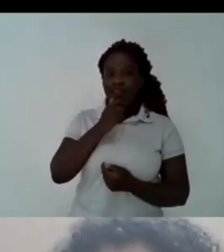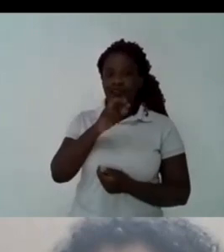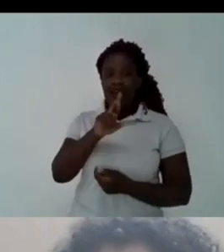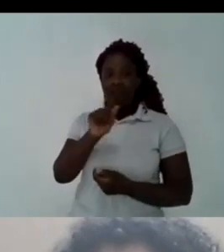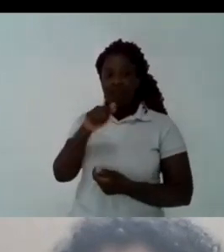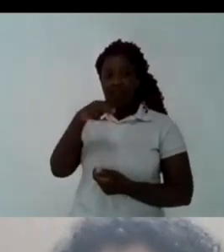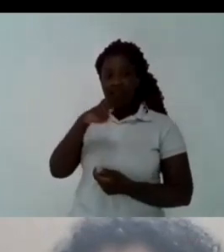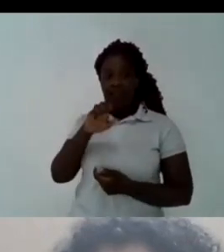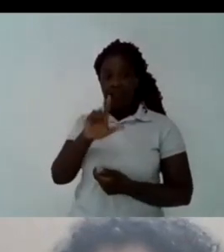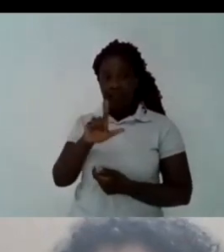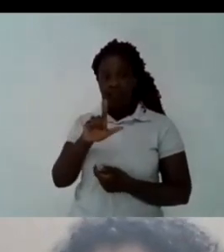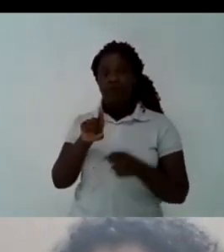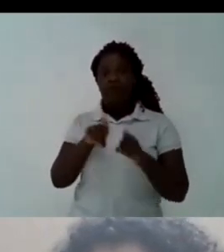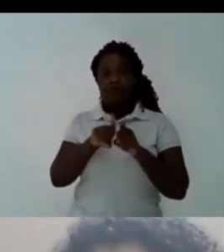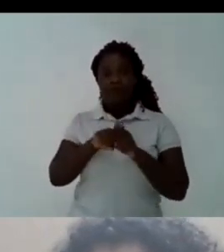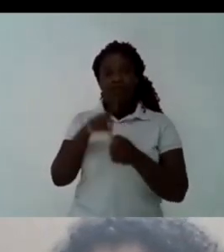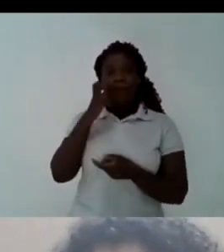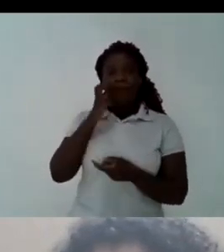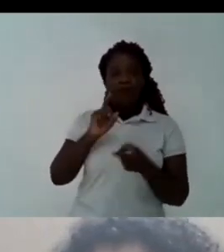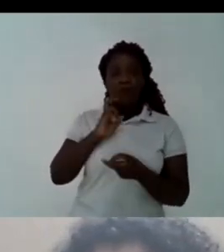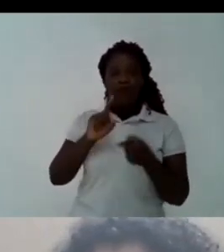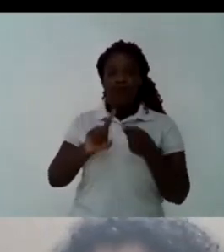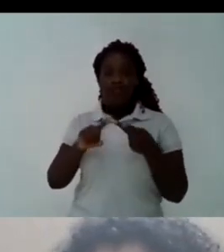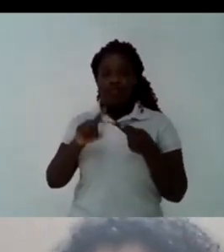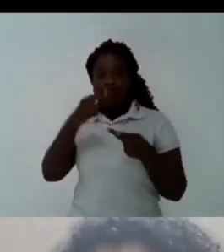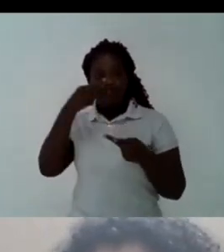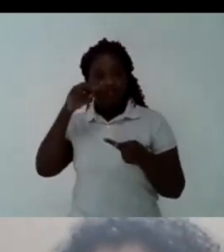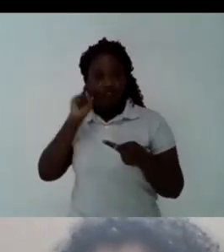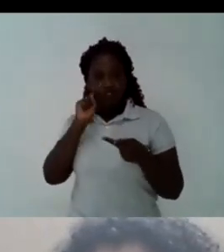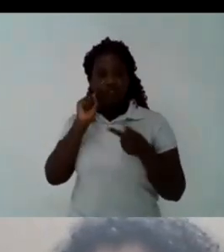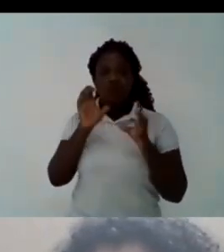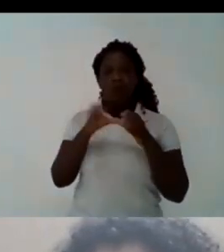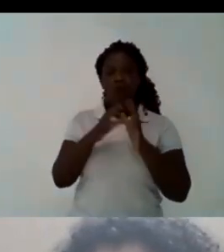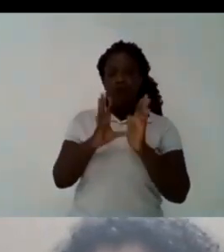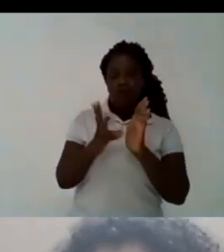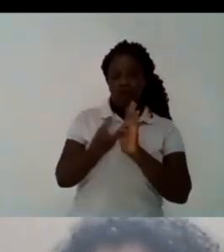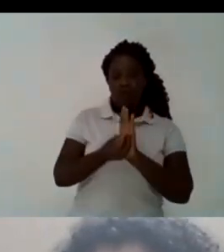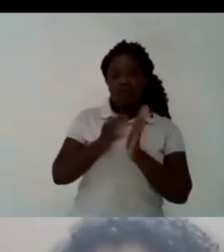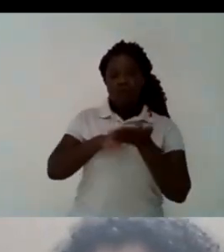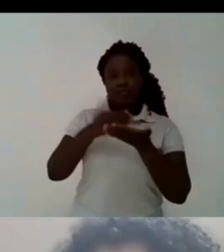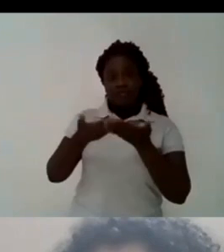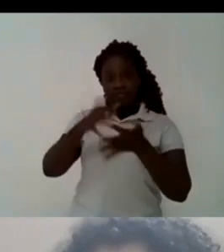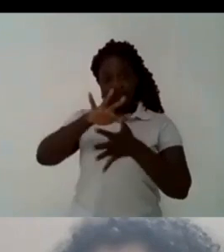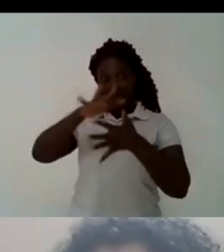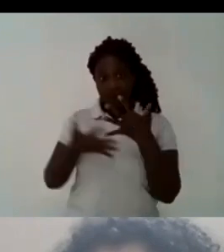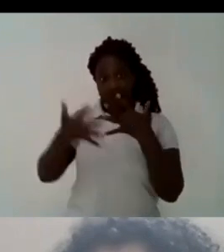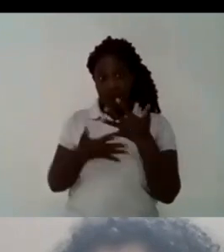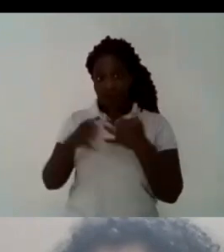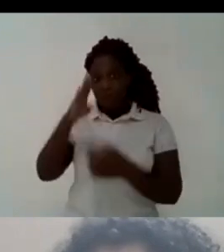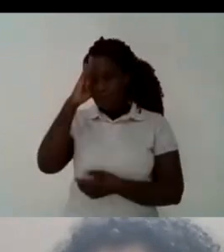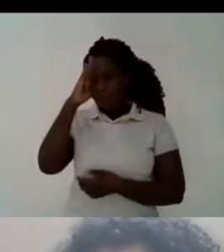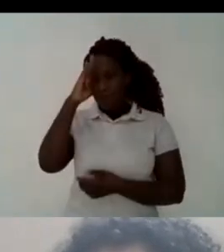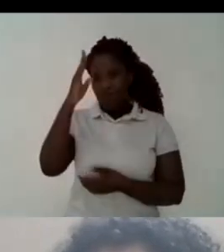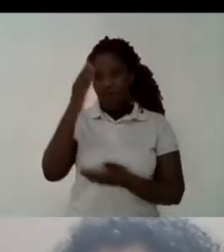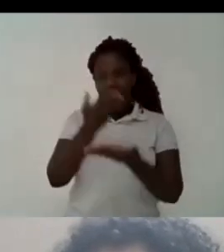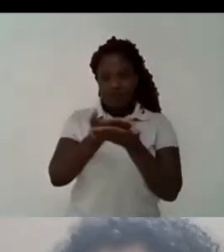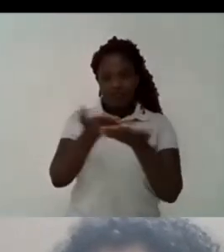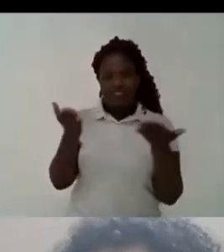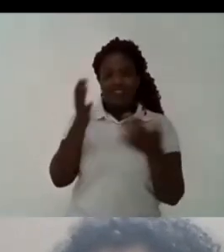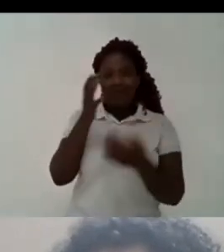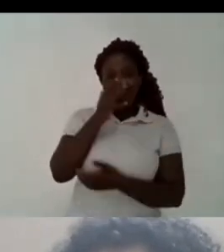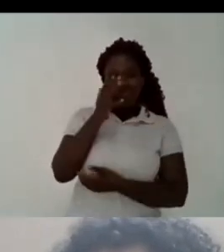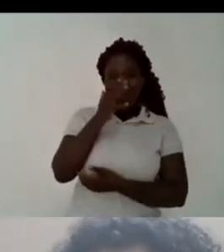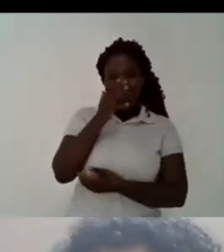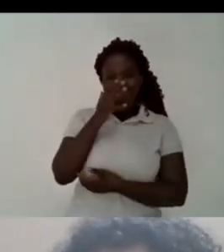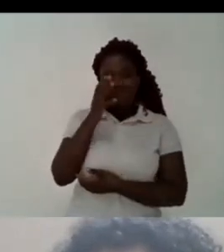raquel doutora raquel de souza for the interpreting and uh the two professionals that worked for